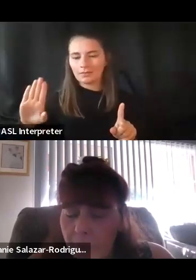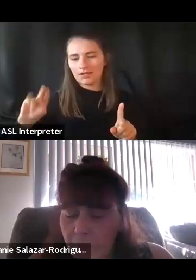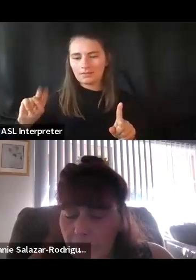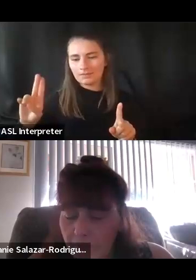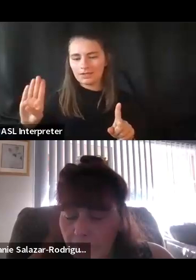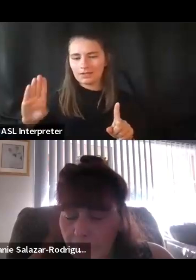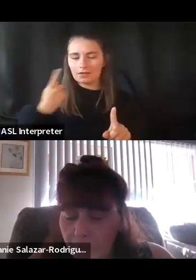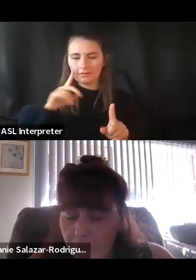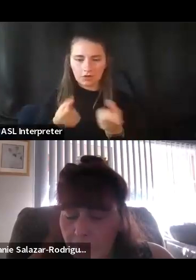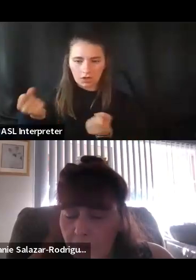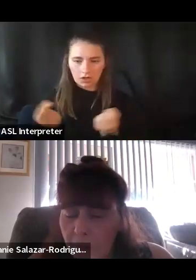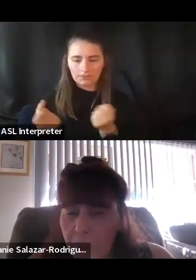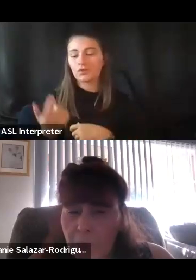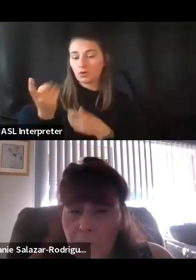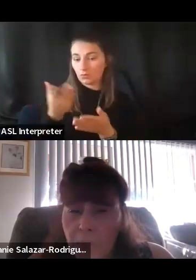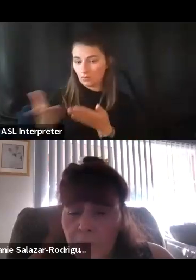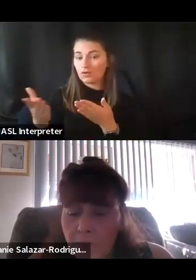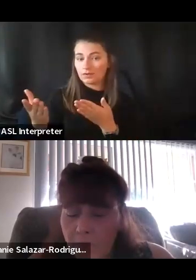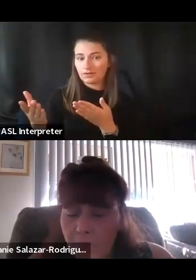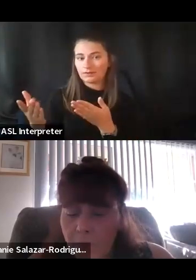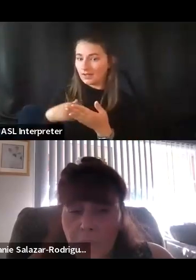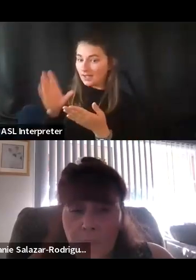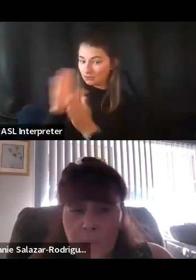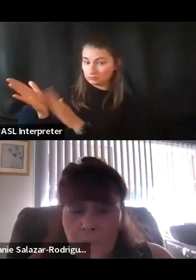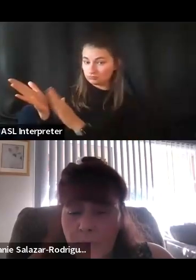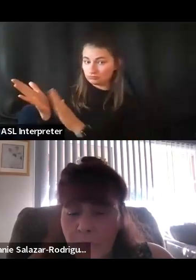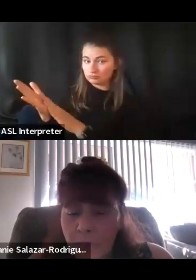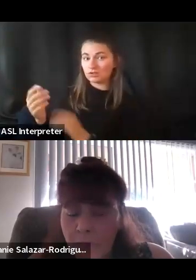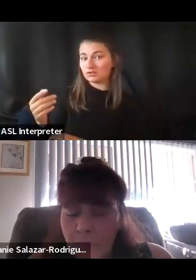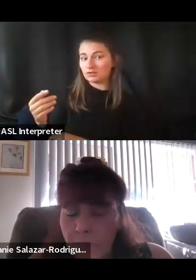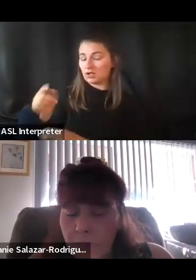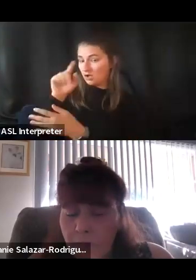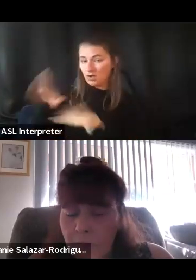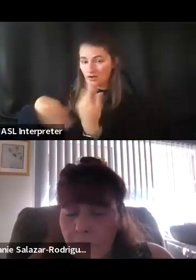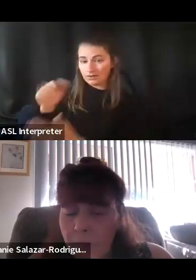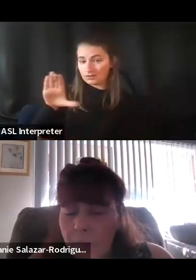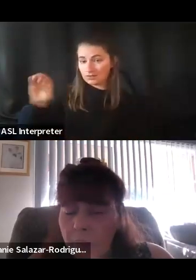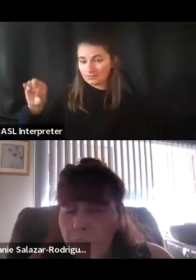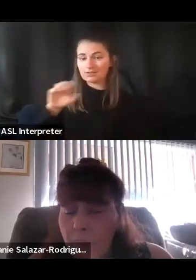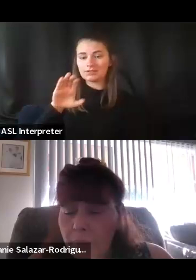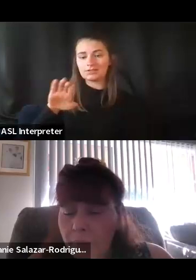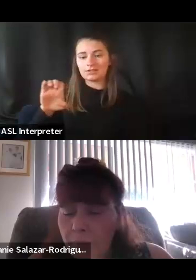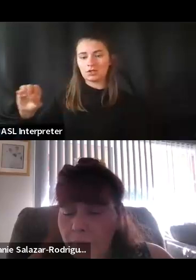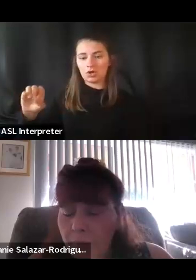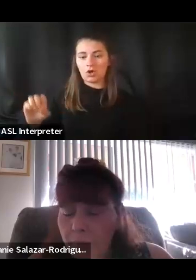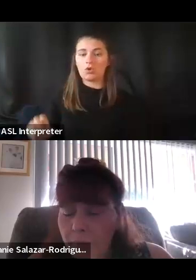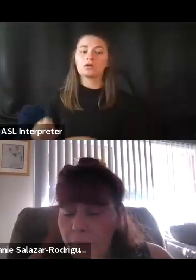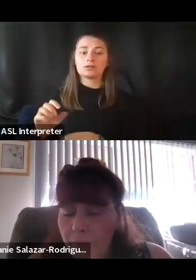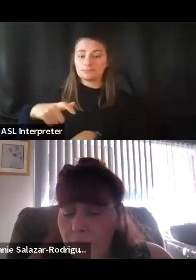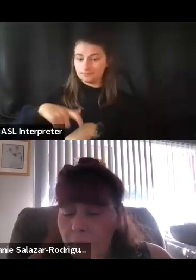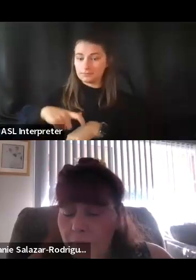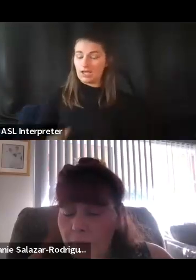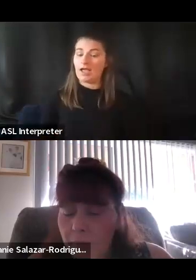one thing that I got them to do proactively and I'll give them kudos because Truro, Get-A-Ride, all these companies, the CEO spent their time to sit at the table